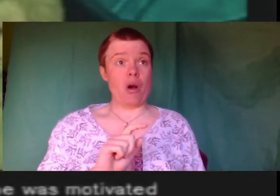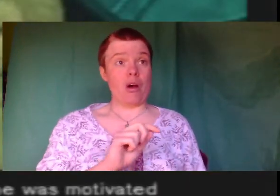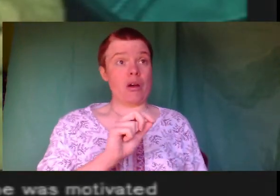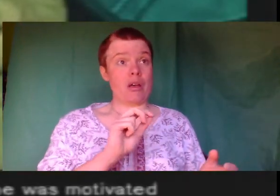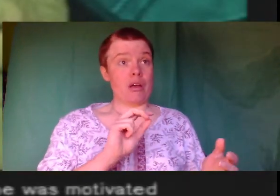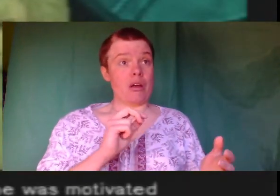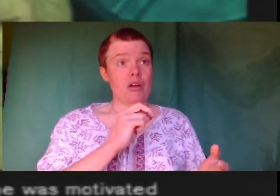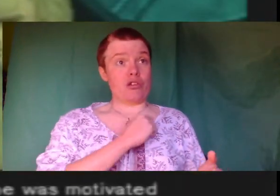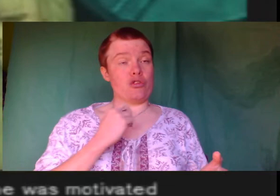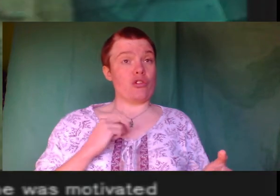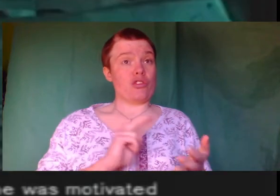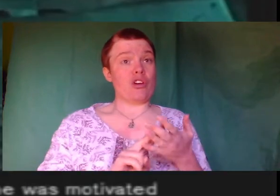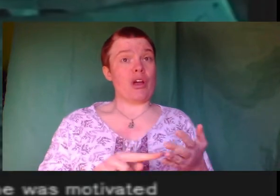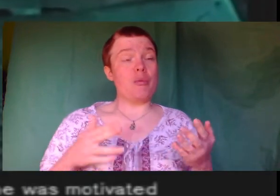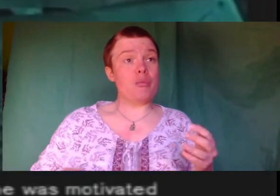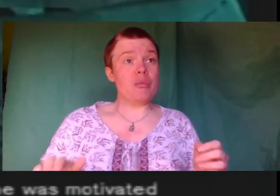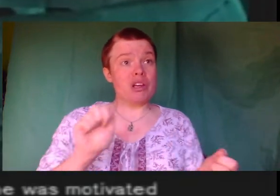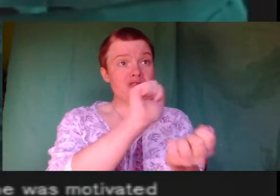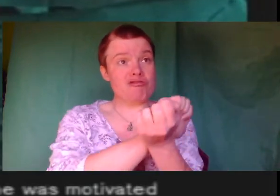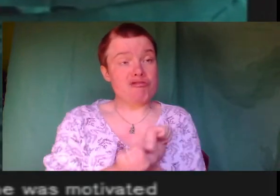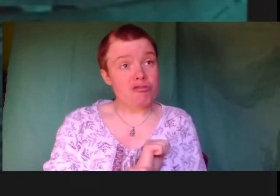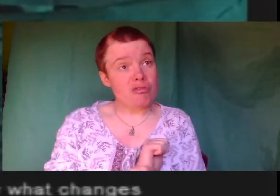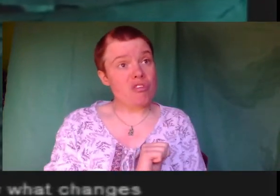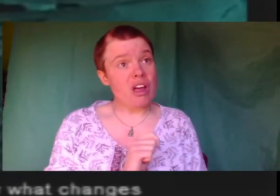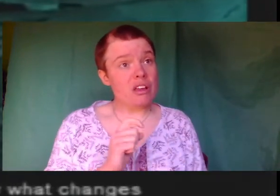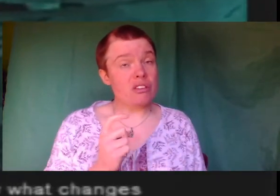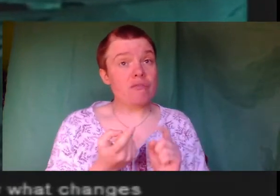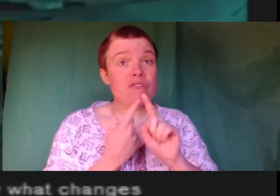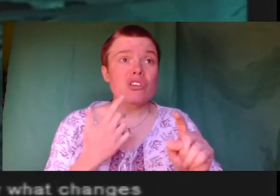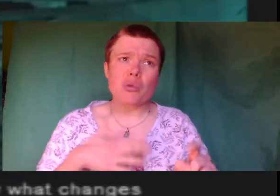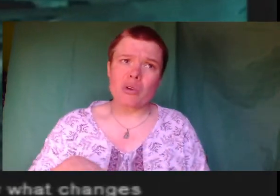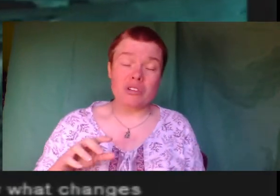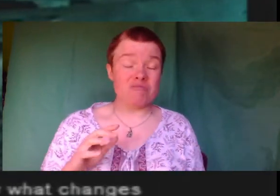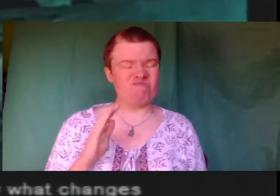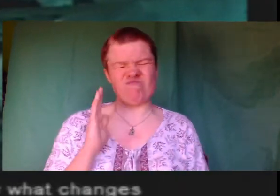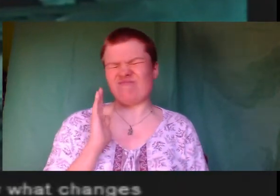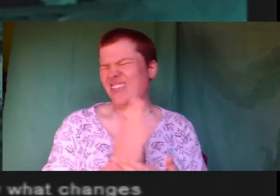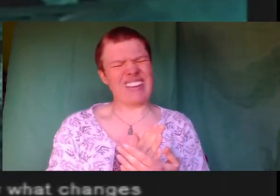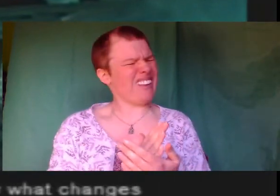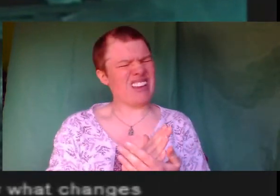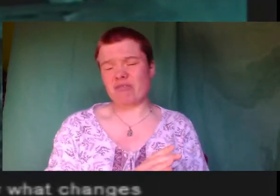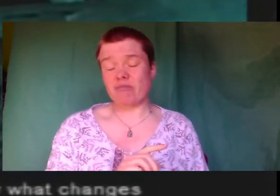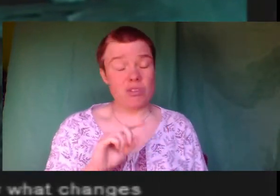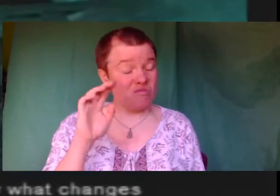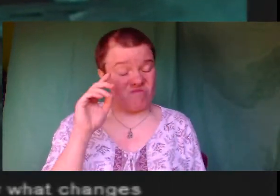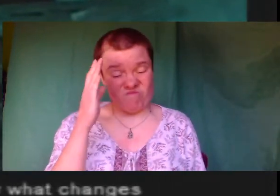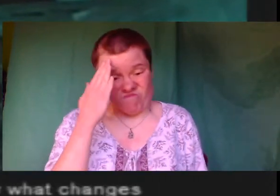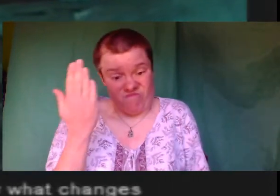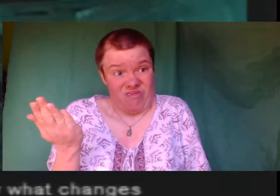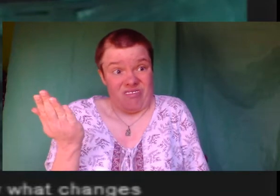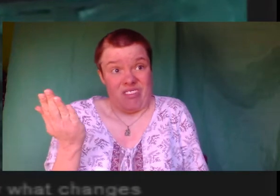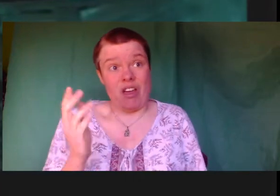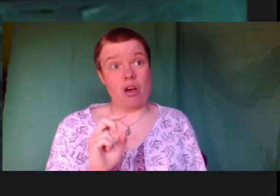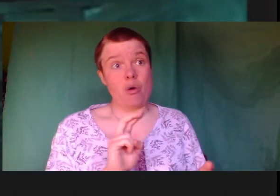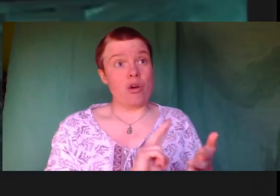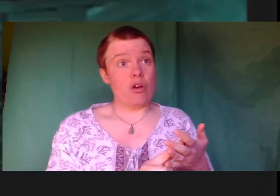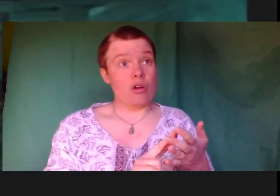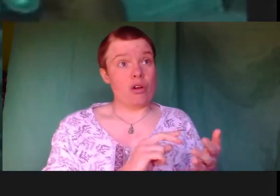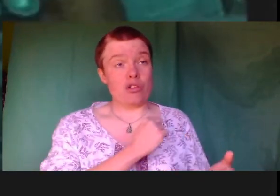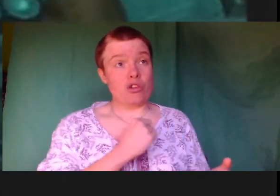idea she was motivated by such petty revenge. We still don't know what changes she made to Fox dye's program.